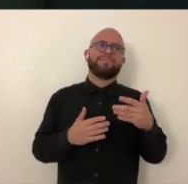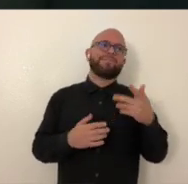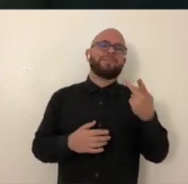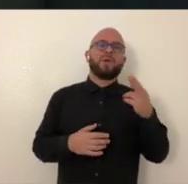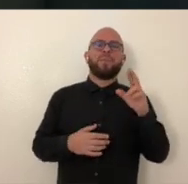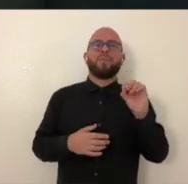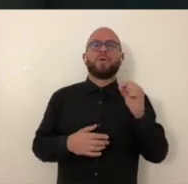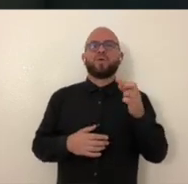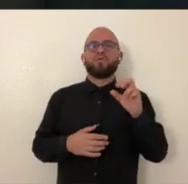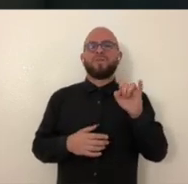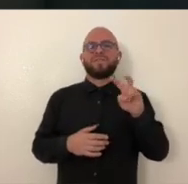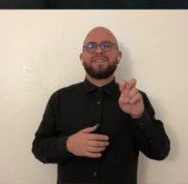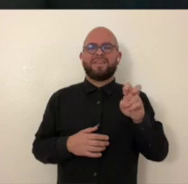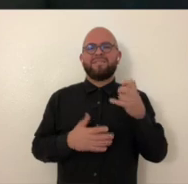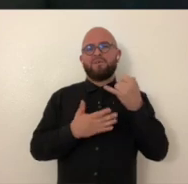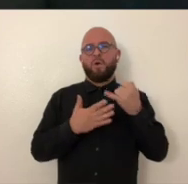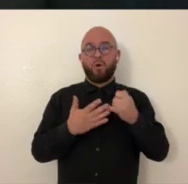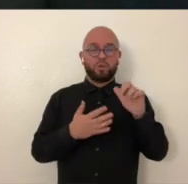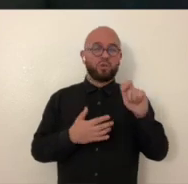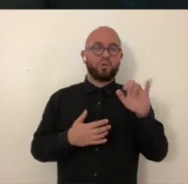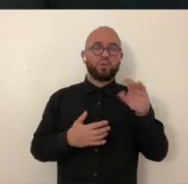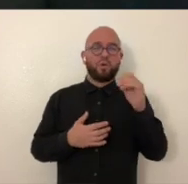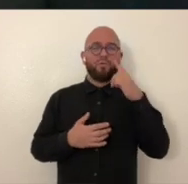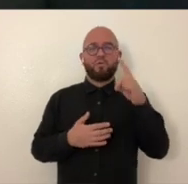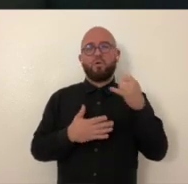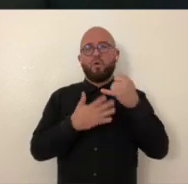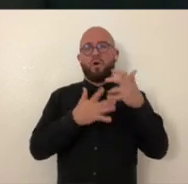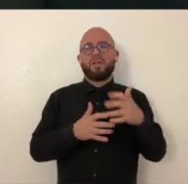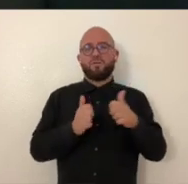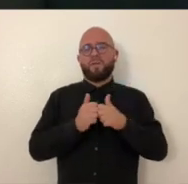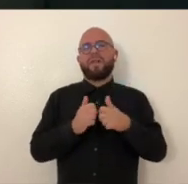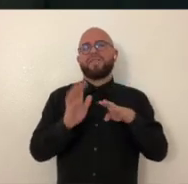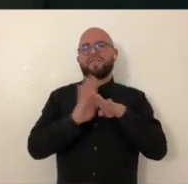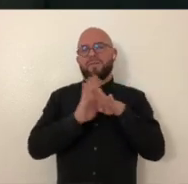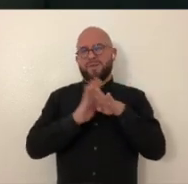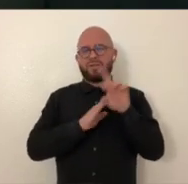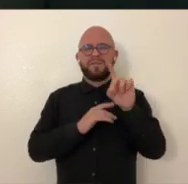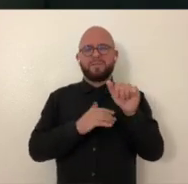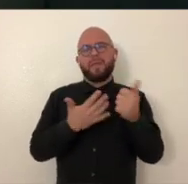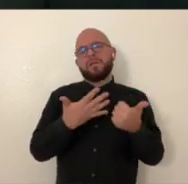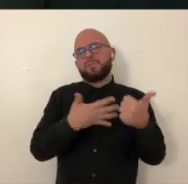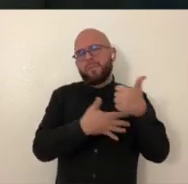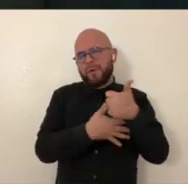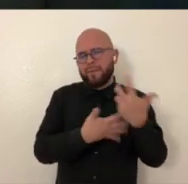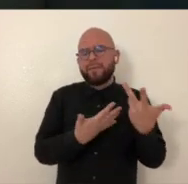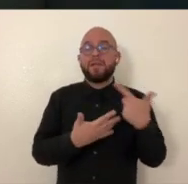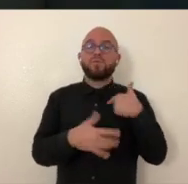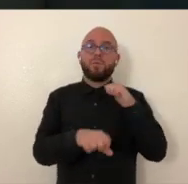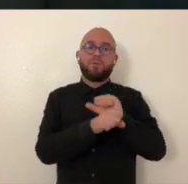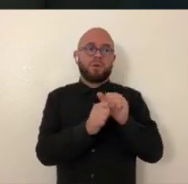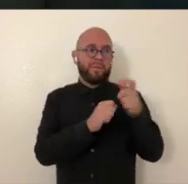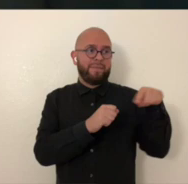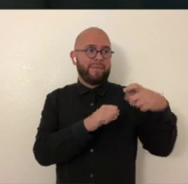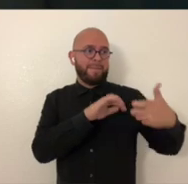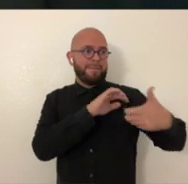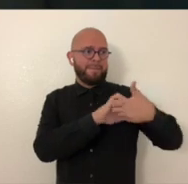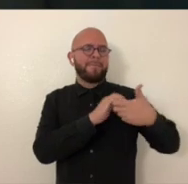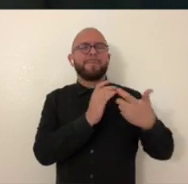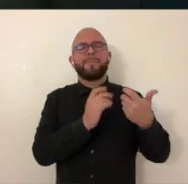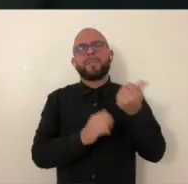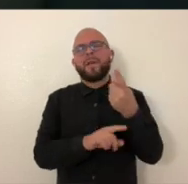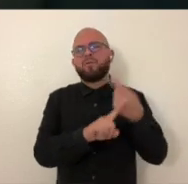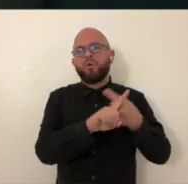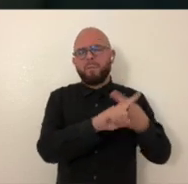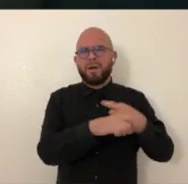is a progressive art studio studio for artists with developmental disabilities primarily. And I'm working with them